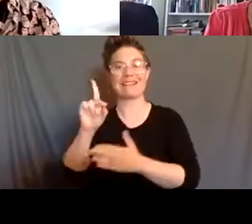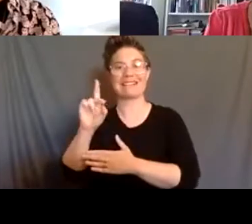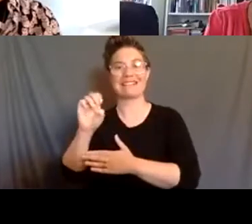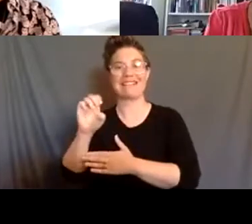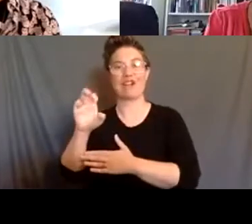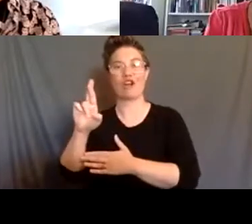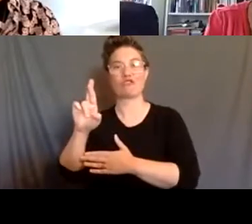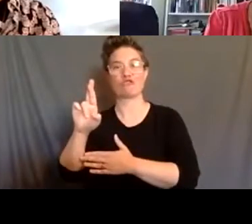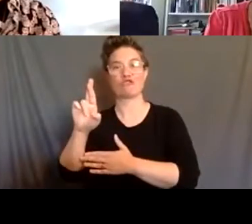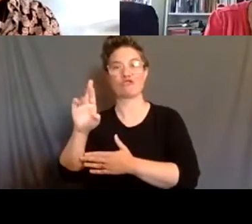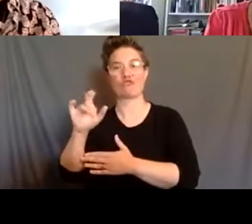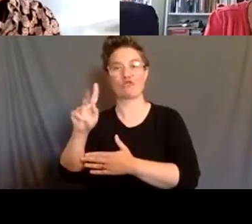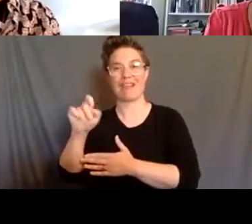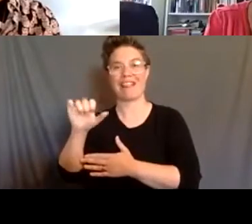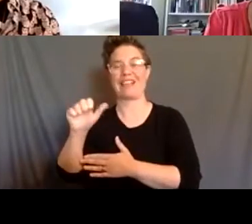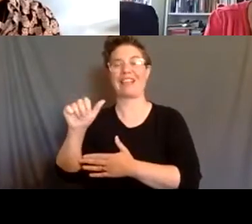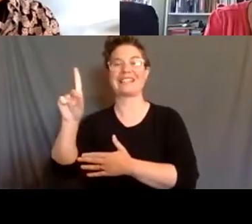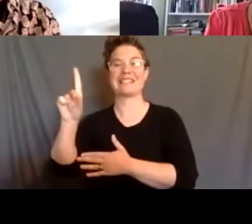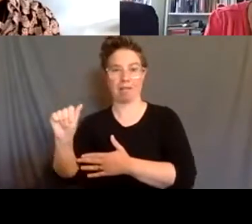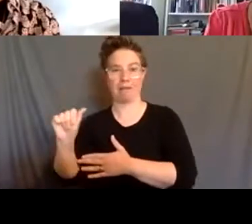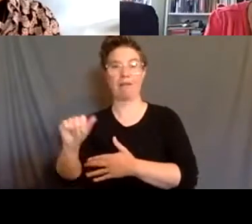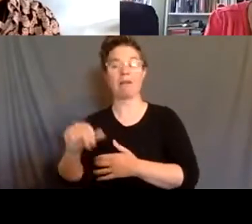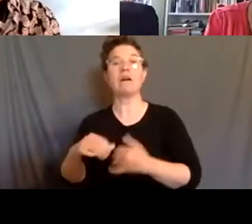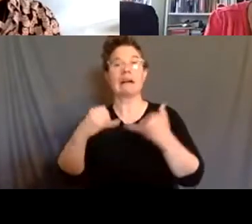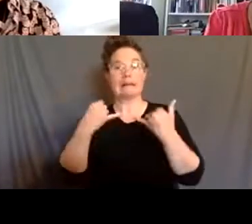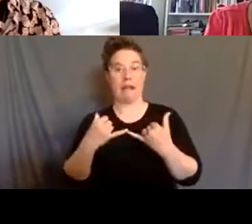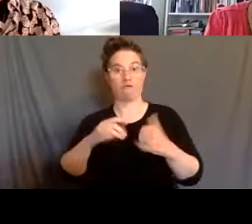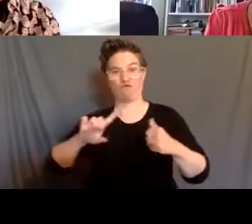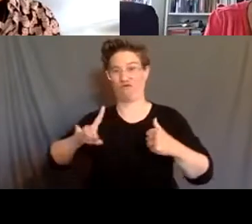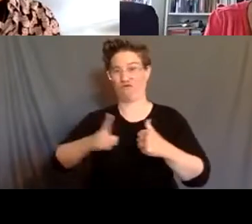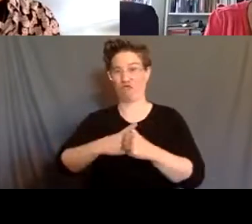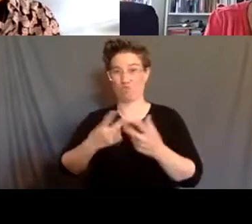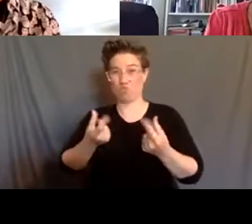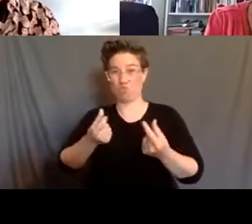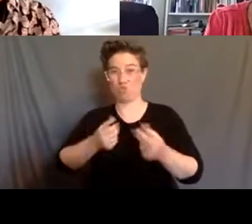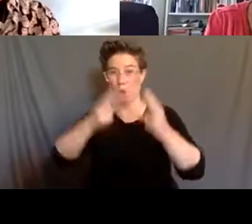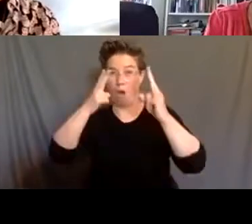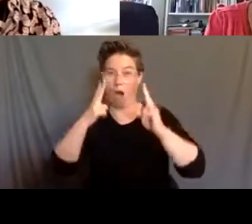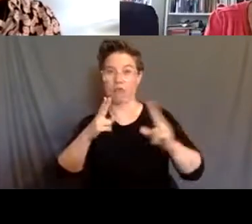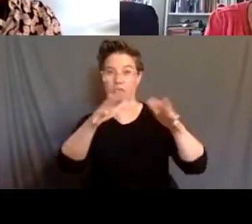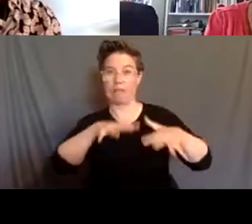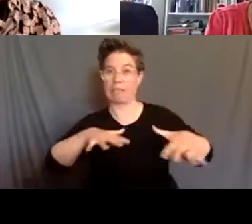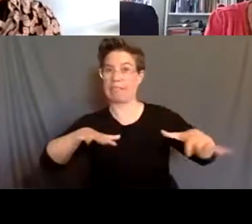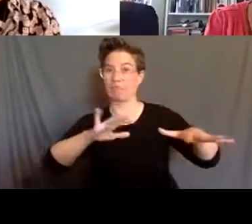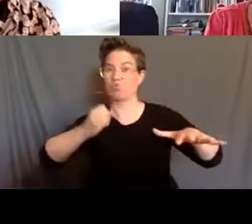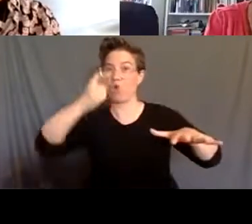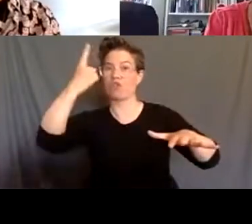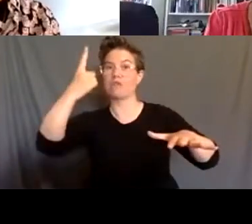that the land on which we are gathered here at the physical is the seized occupied